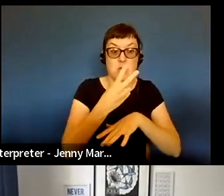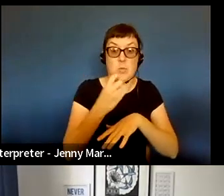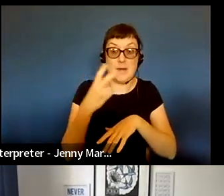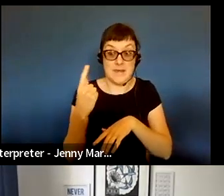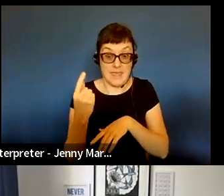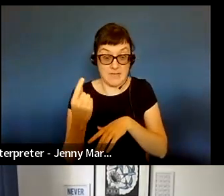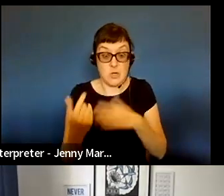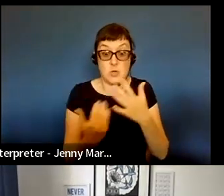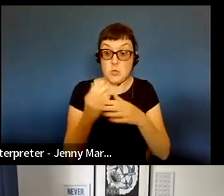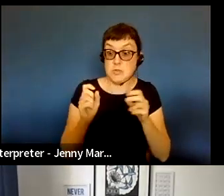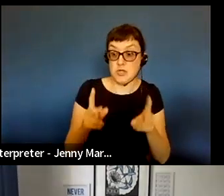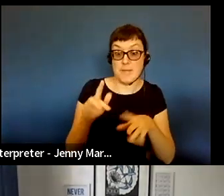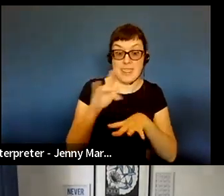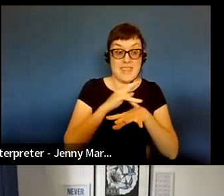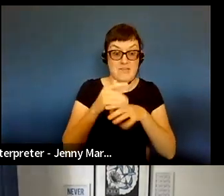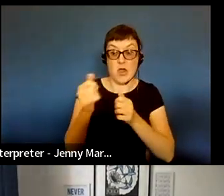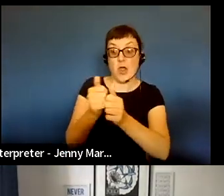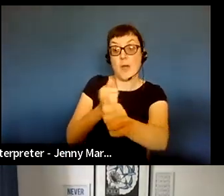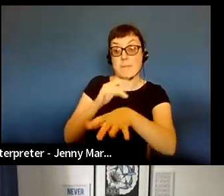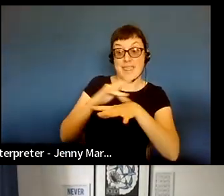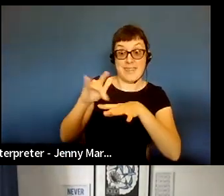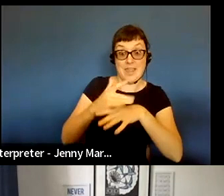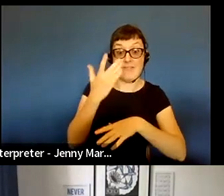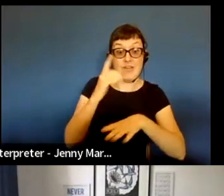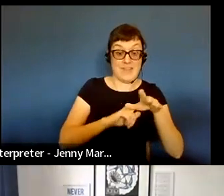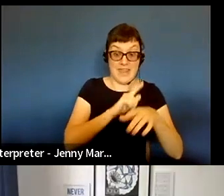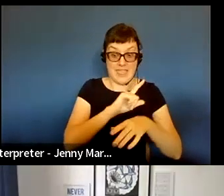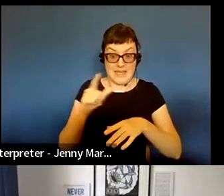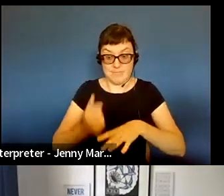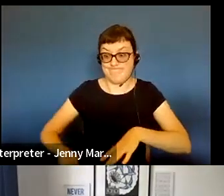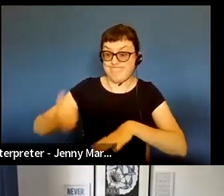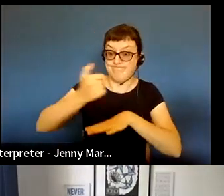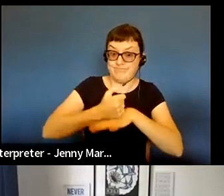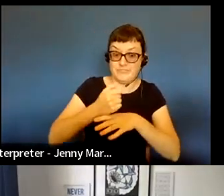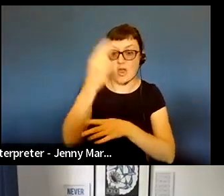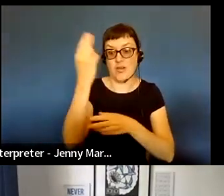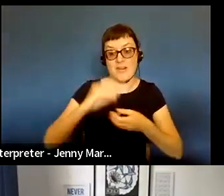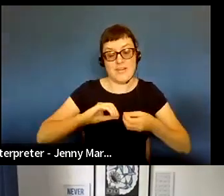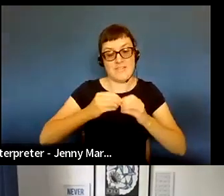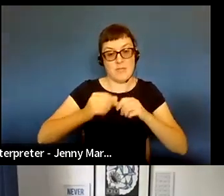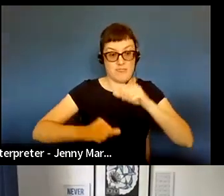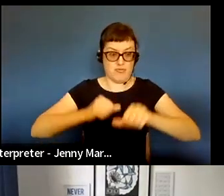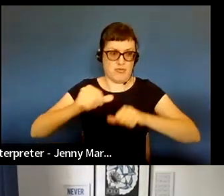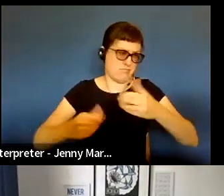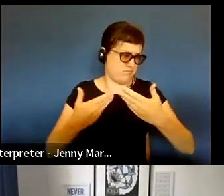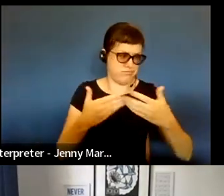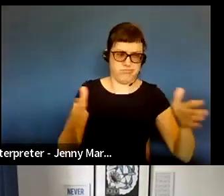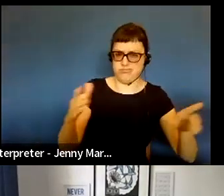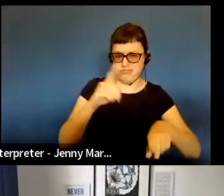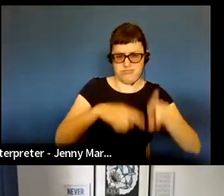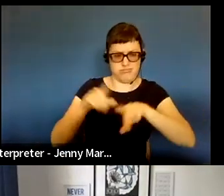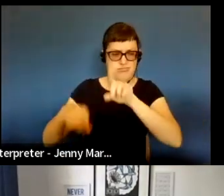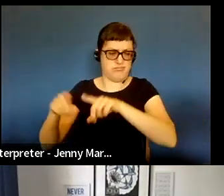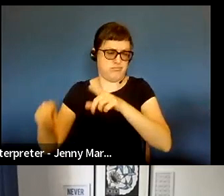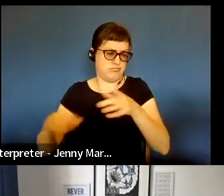company's theatre. Five years later, the theatre launched its artist development programme, a wide-ranging raft of initiatives that subsequently